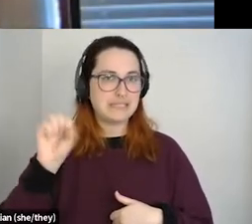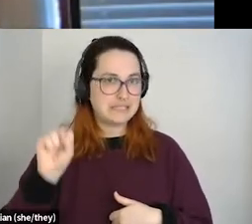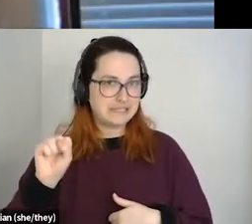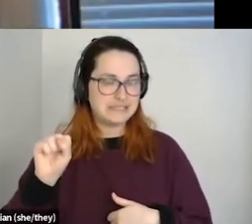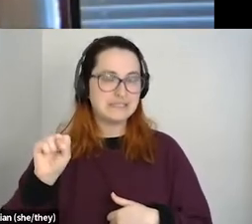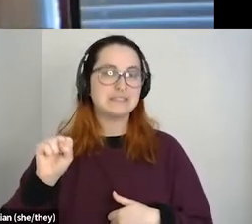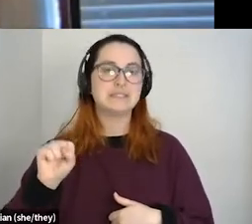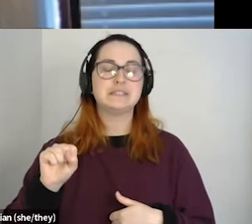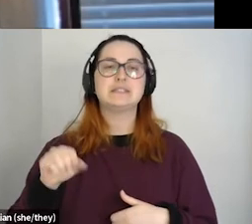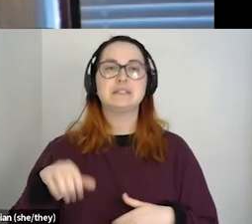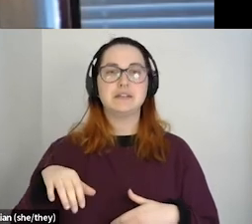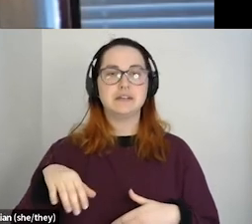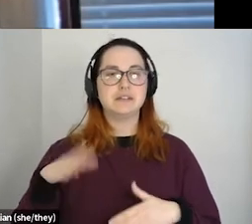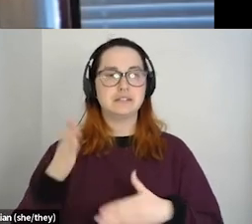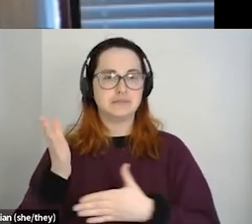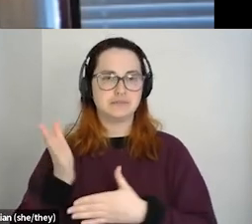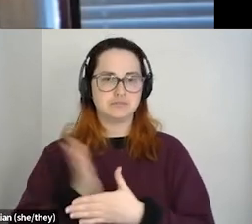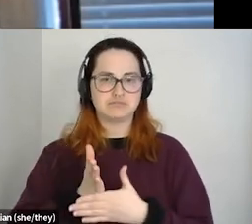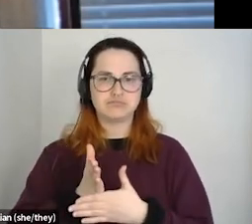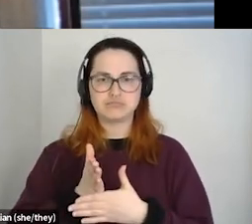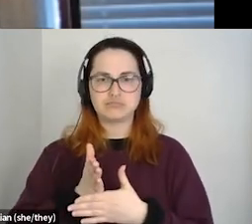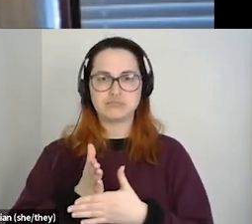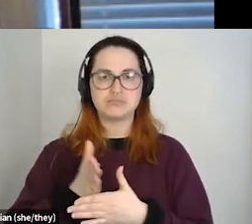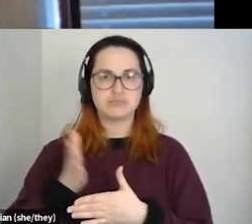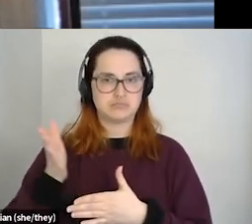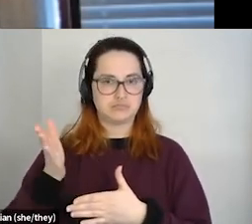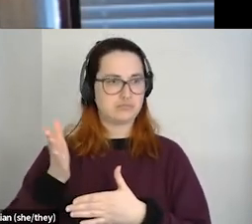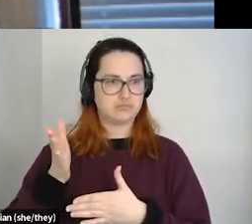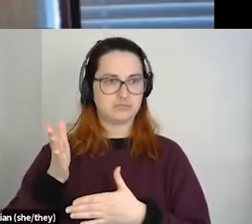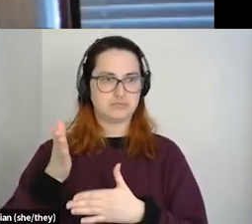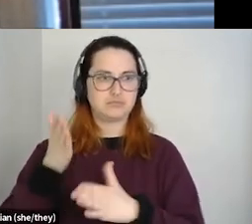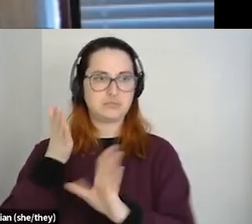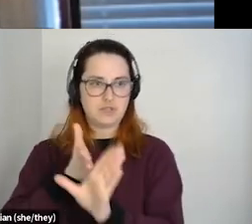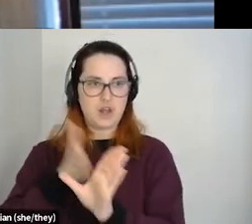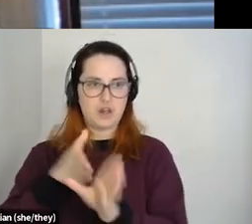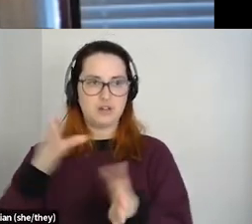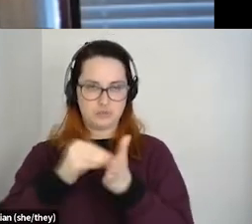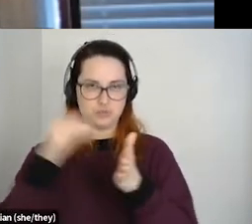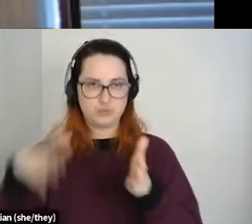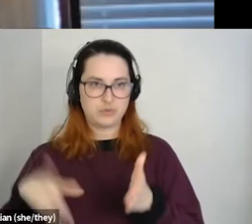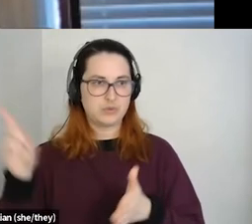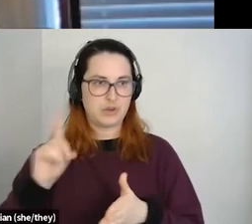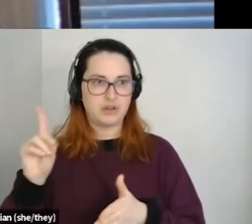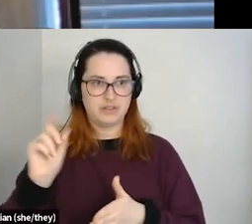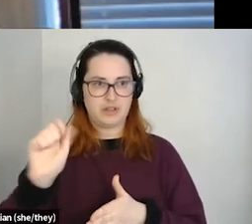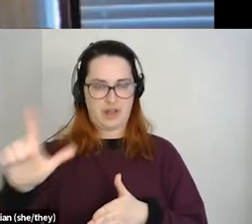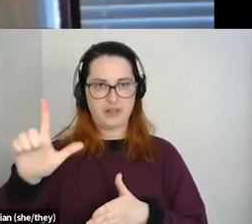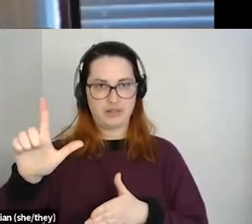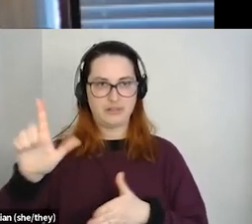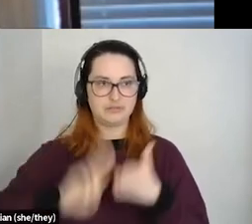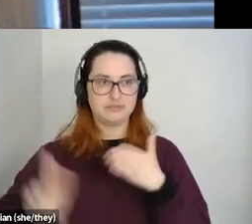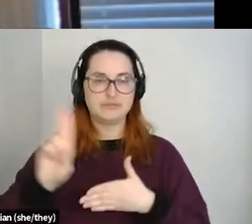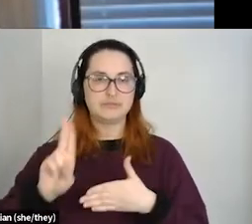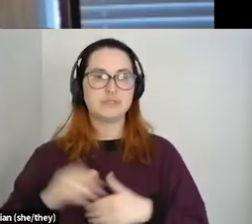psychology student through the Bachelor of Arts program at Dalhousie. I'm studying psychology with a minor in Indigenous